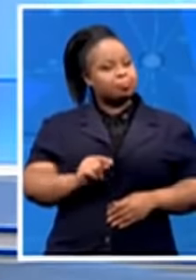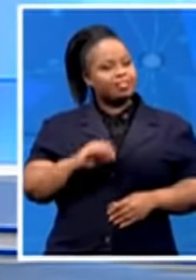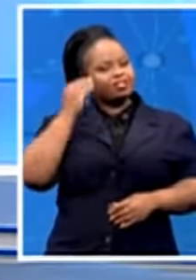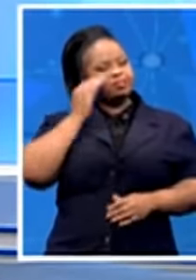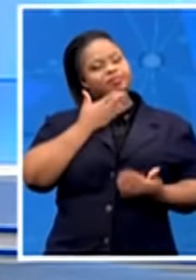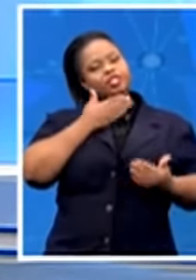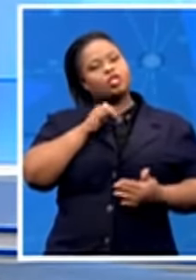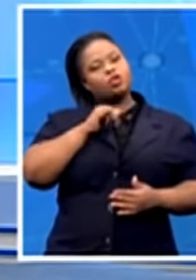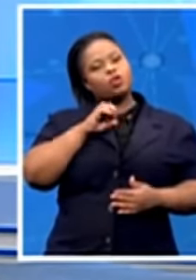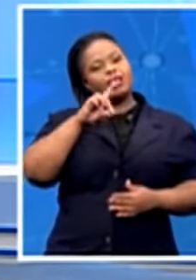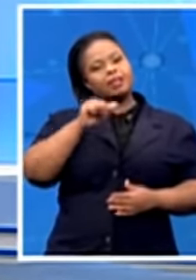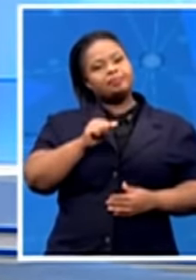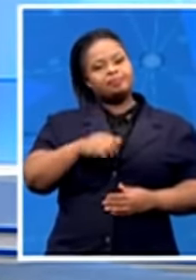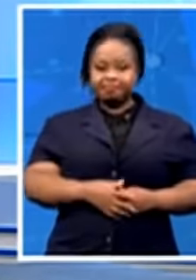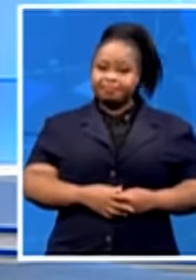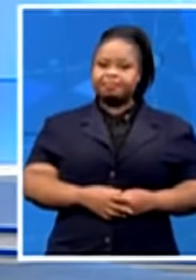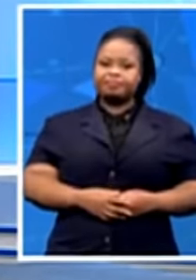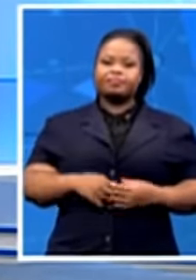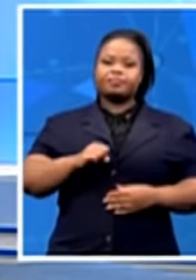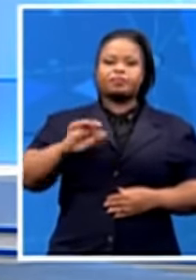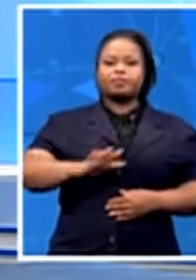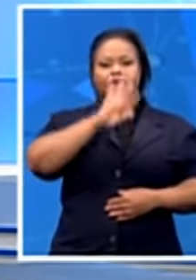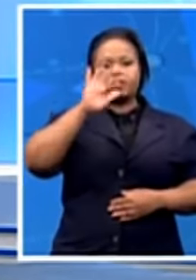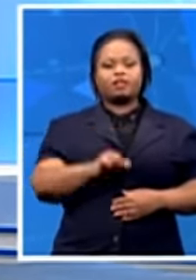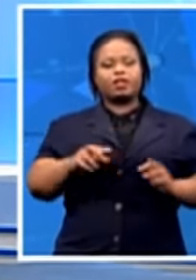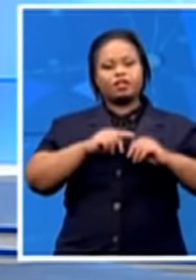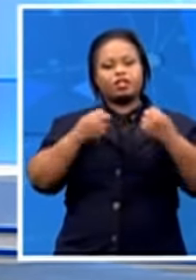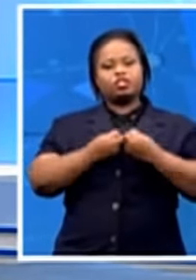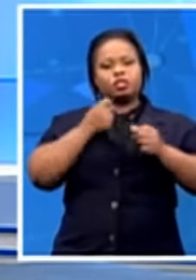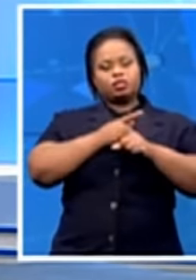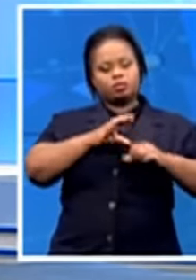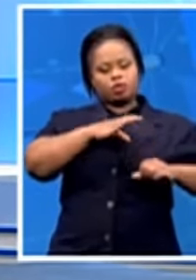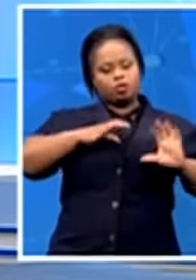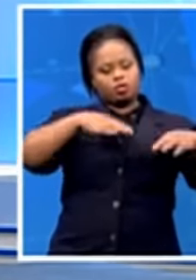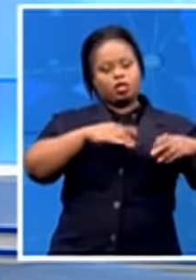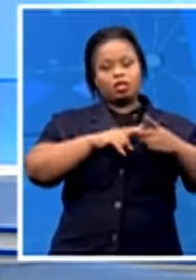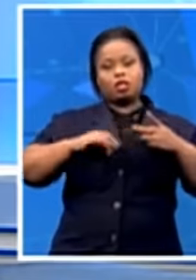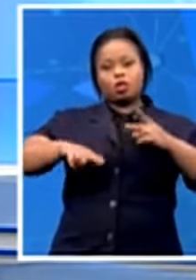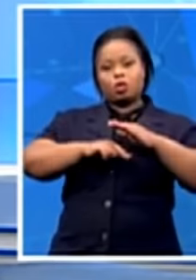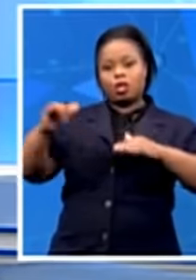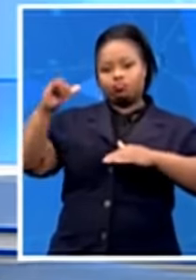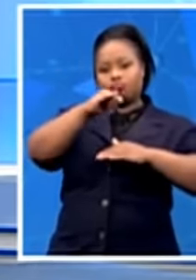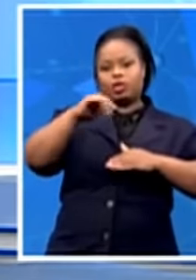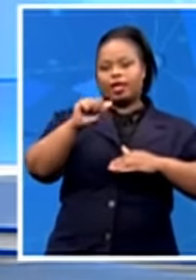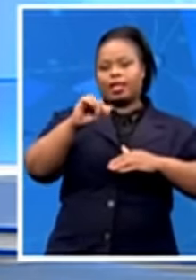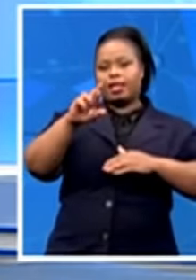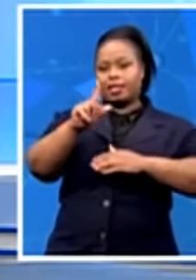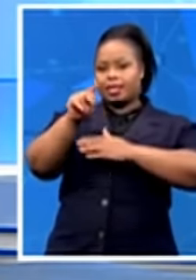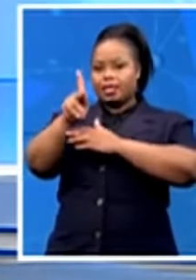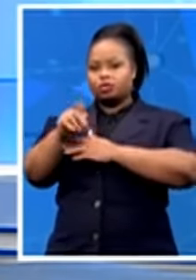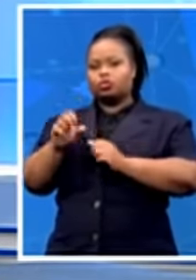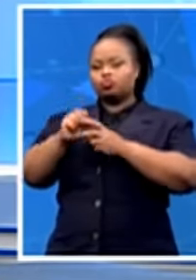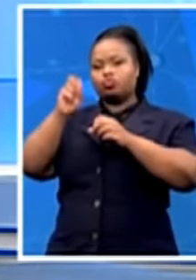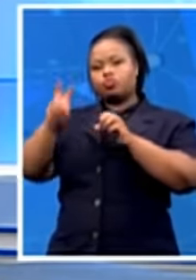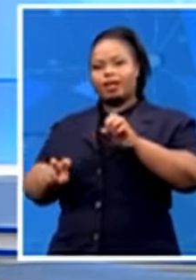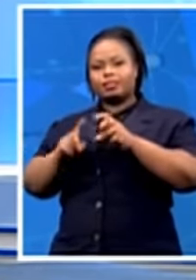The South African National Taxi Council, together with the local airline, Airlink, supermarket chain ShopRite and global law firm Herbert Smith